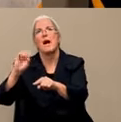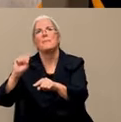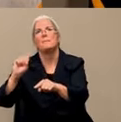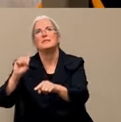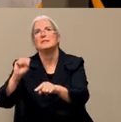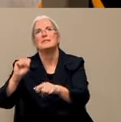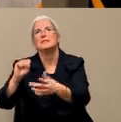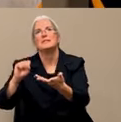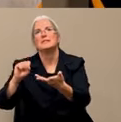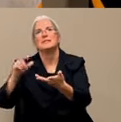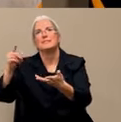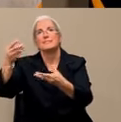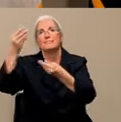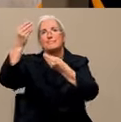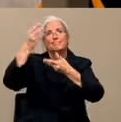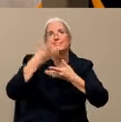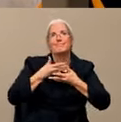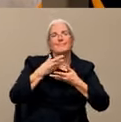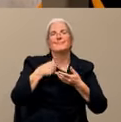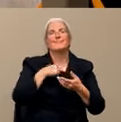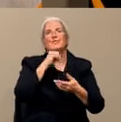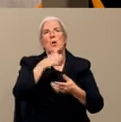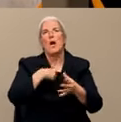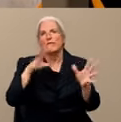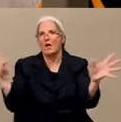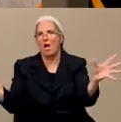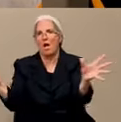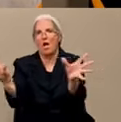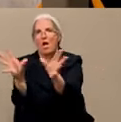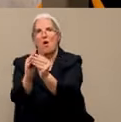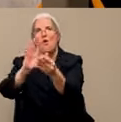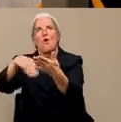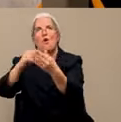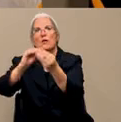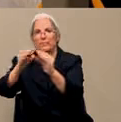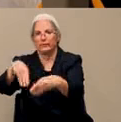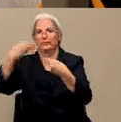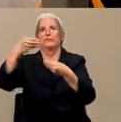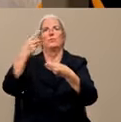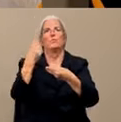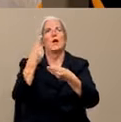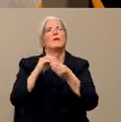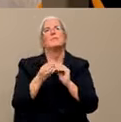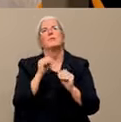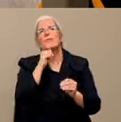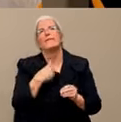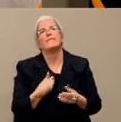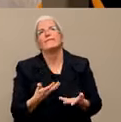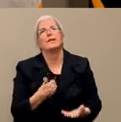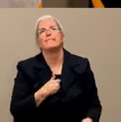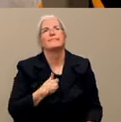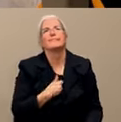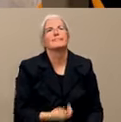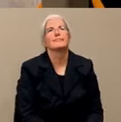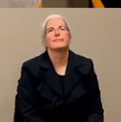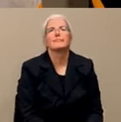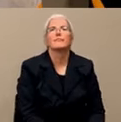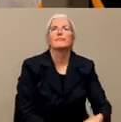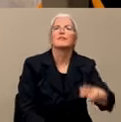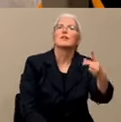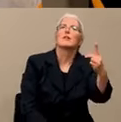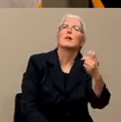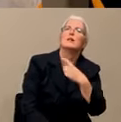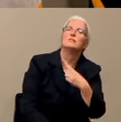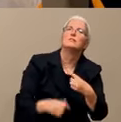we actually don't have those numbers. So Dr. B. and all of our panelists tonight, we're ending the close of this evening's